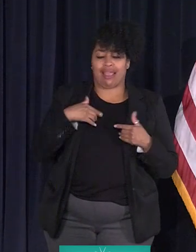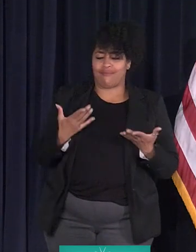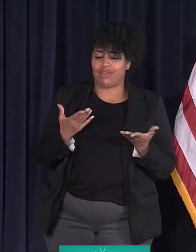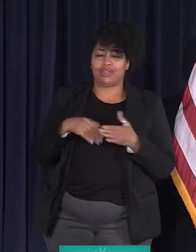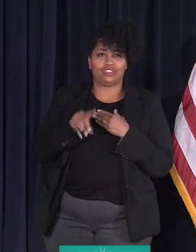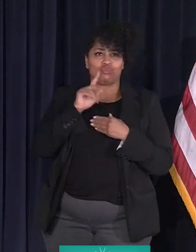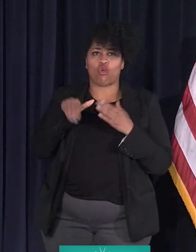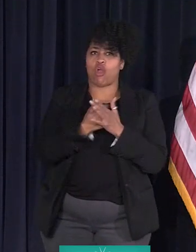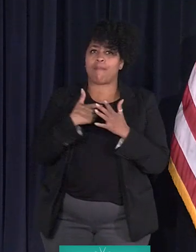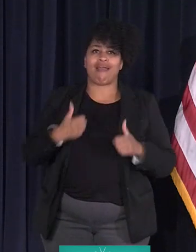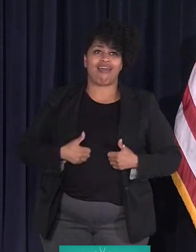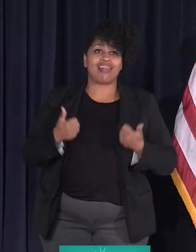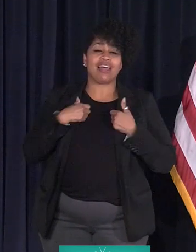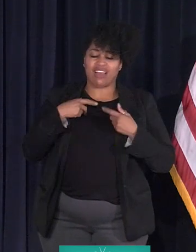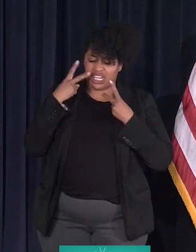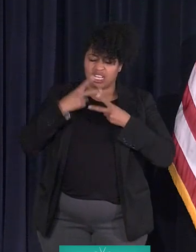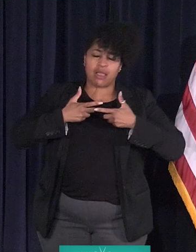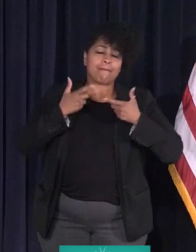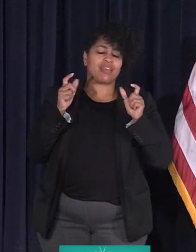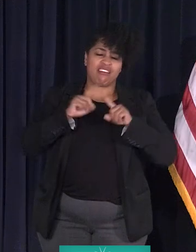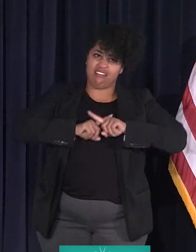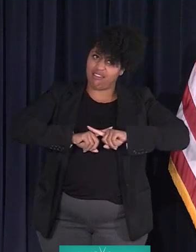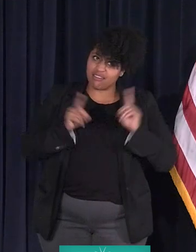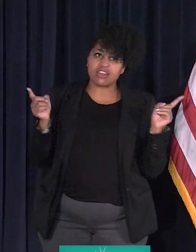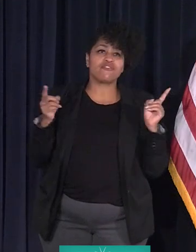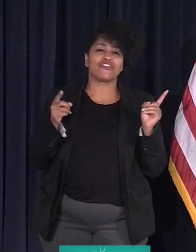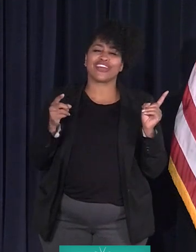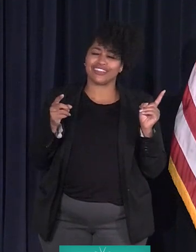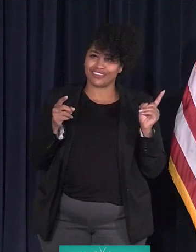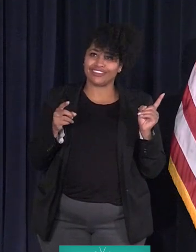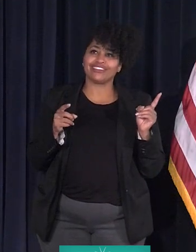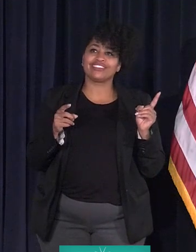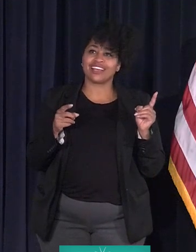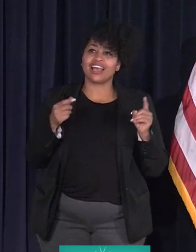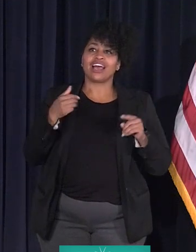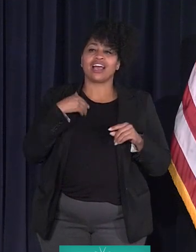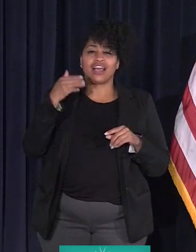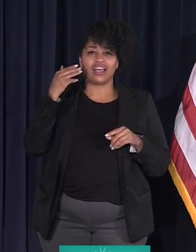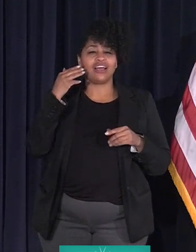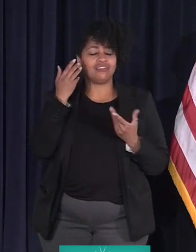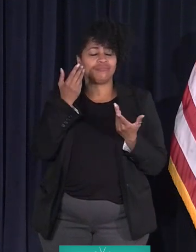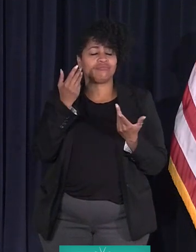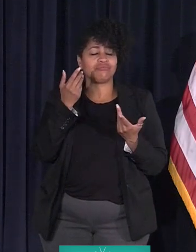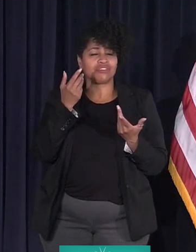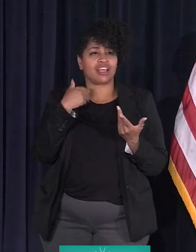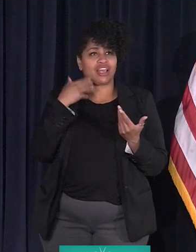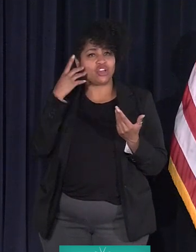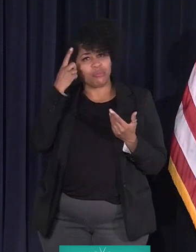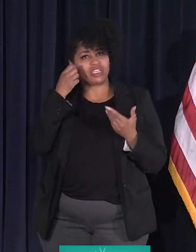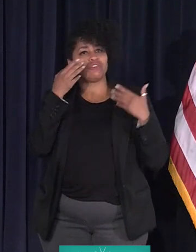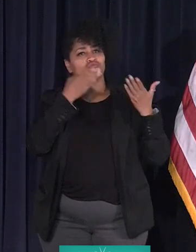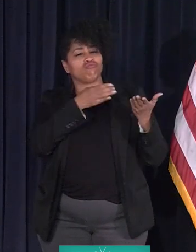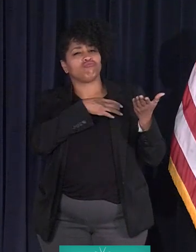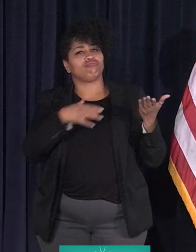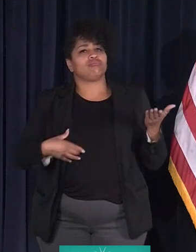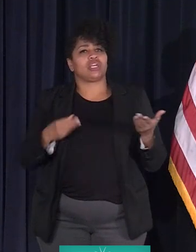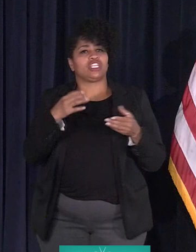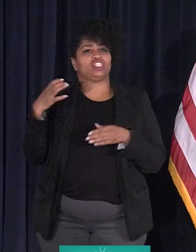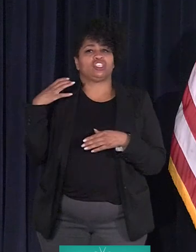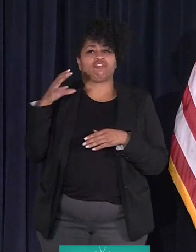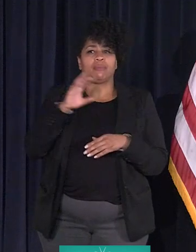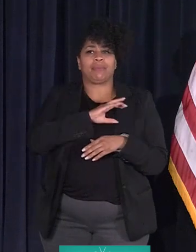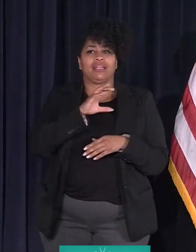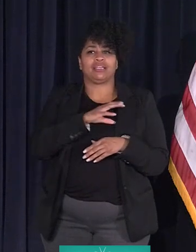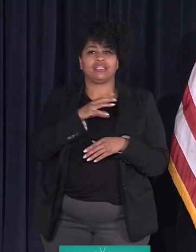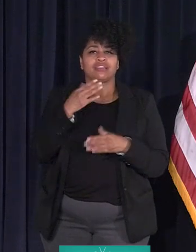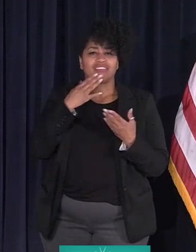life, and I just see a great difference. And I know it's due to the mayor and the chief of police. So thank you for all that you